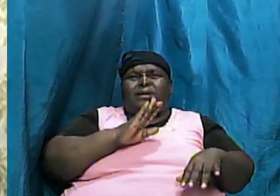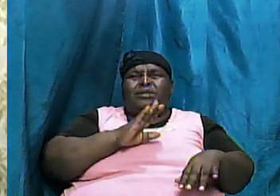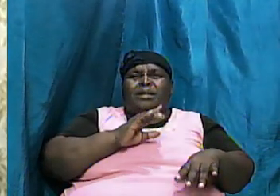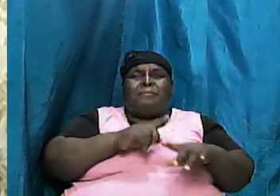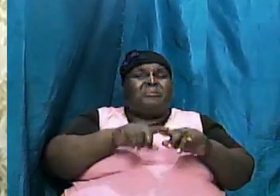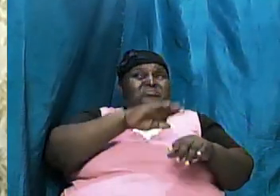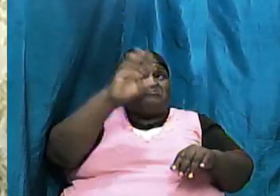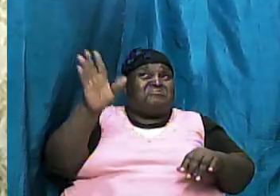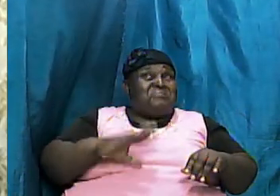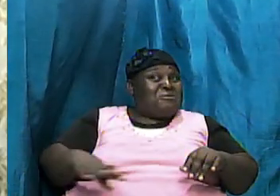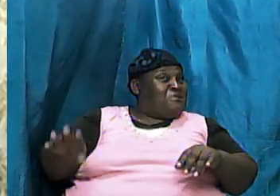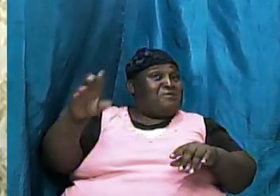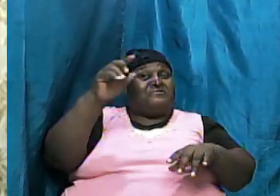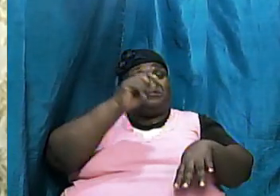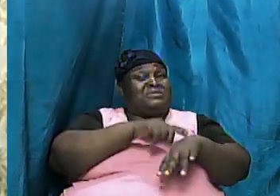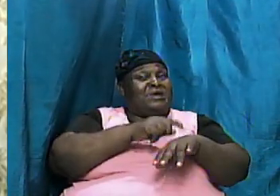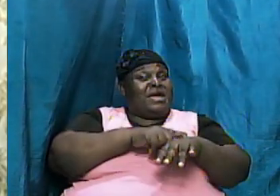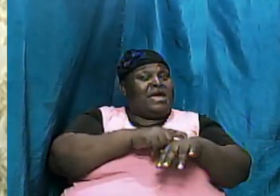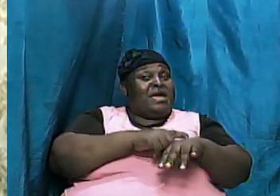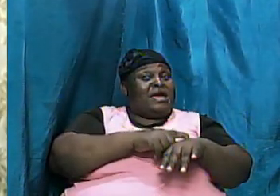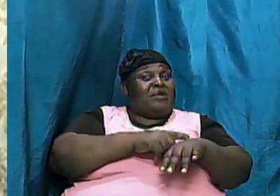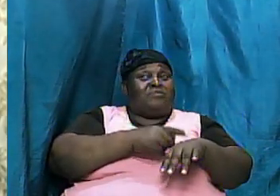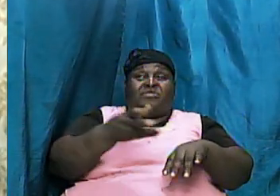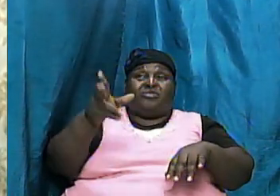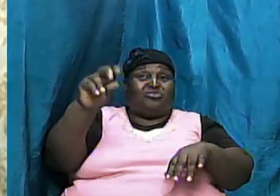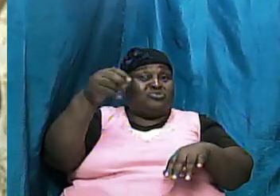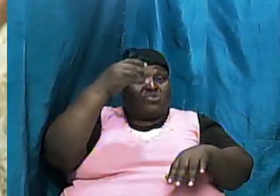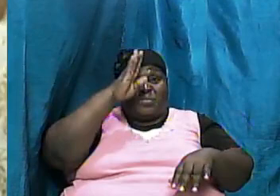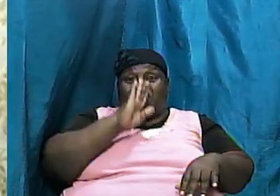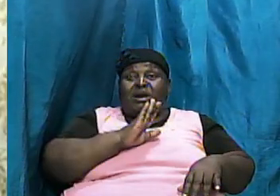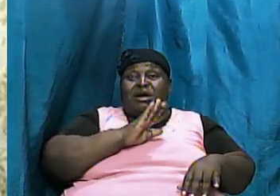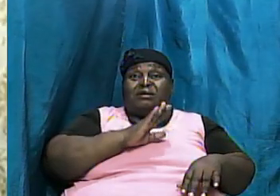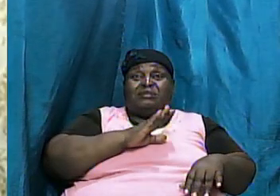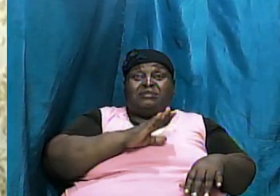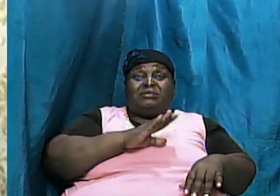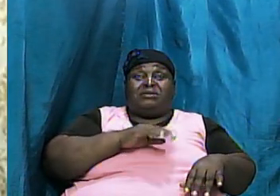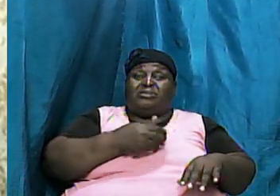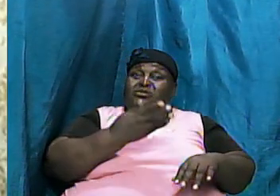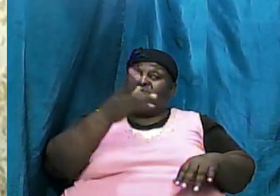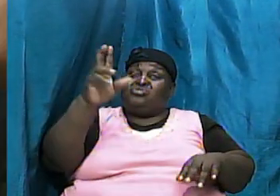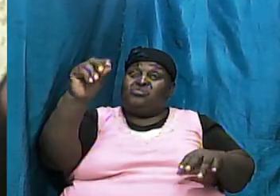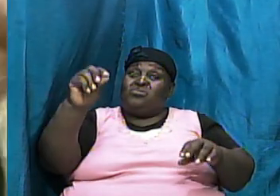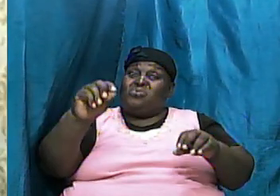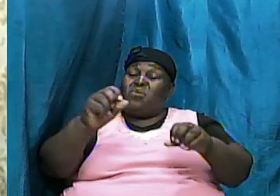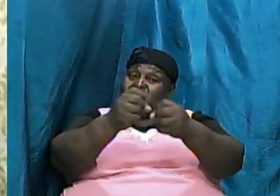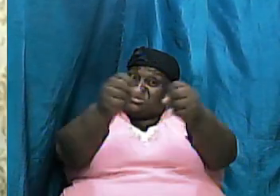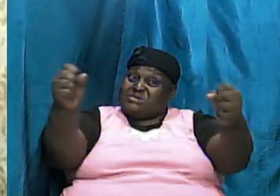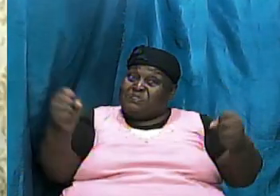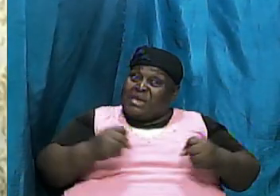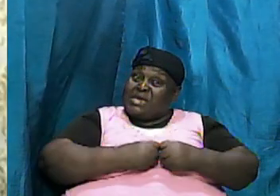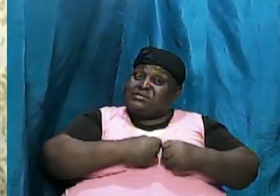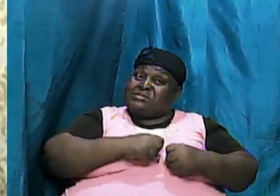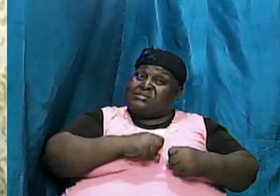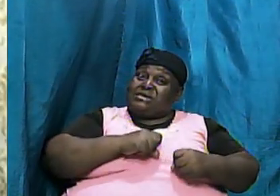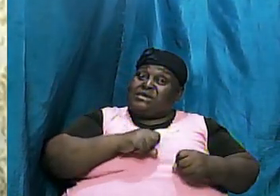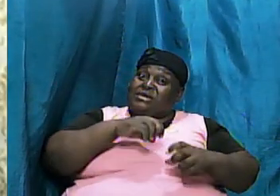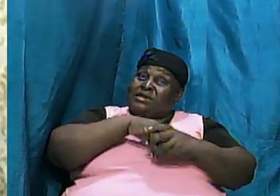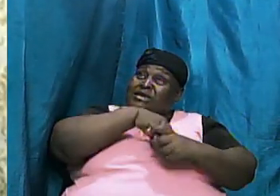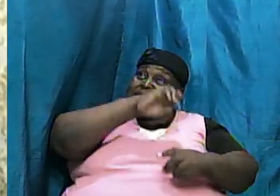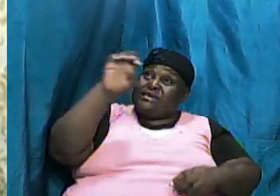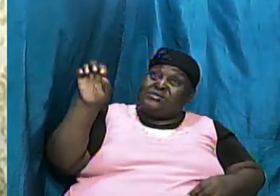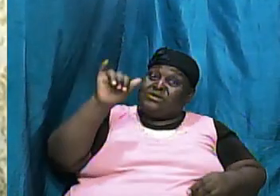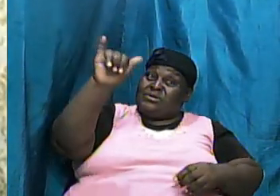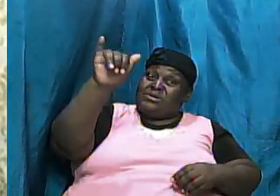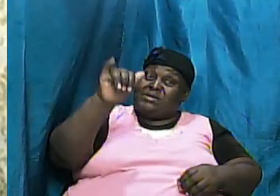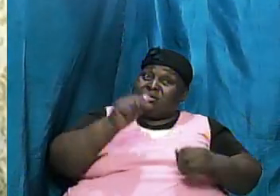a time when there was no God there was never a space in eternity past or will ever be a space